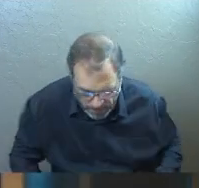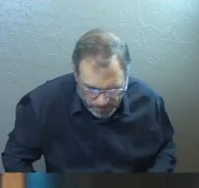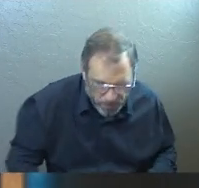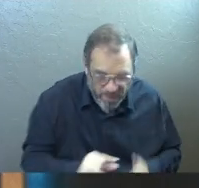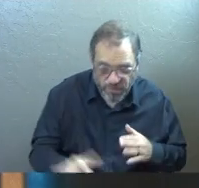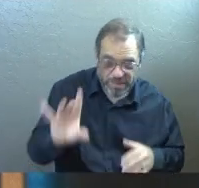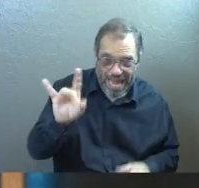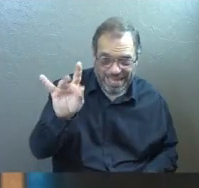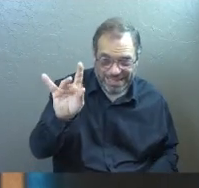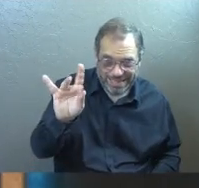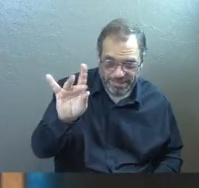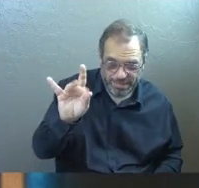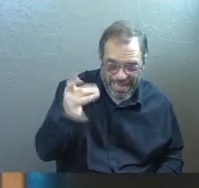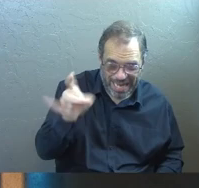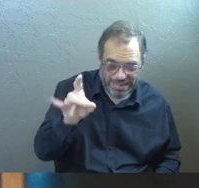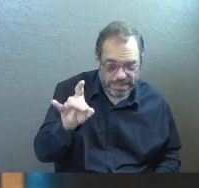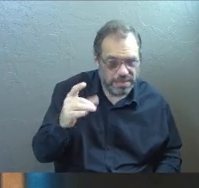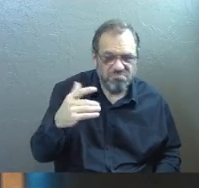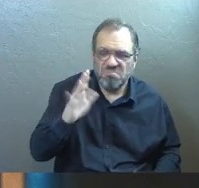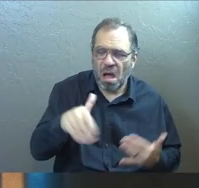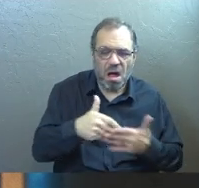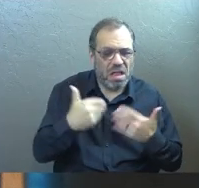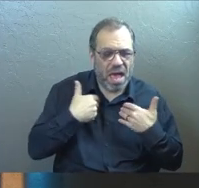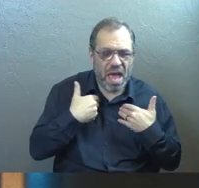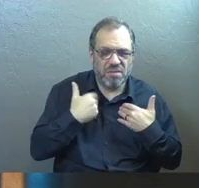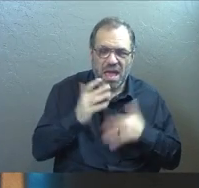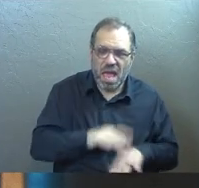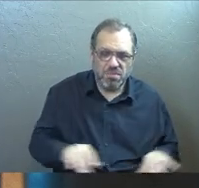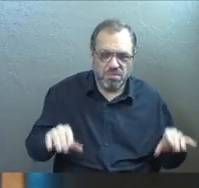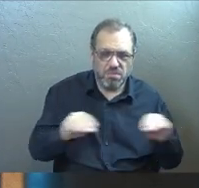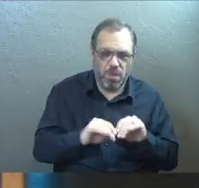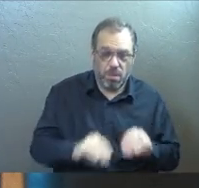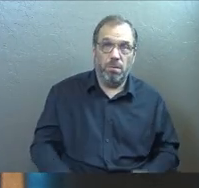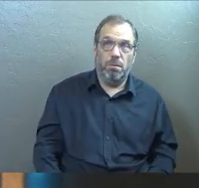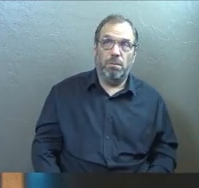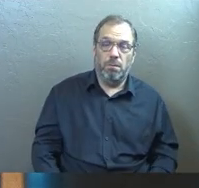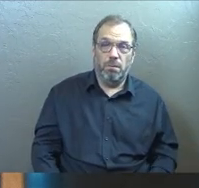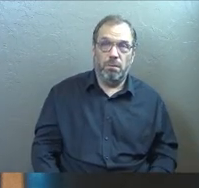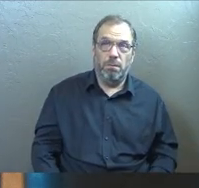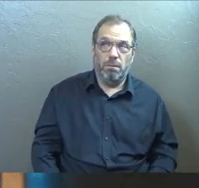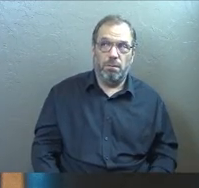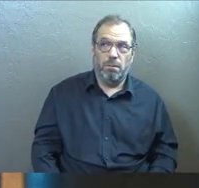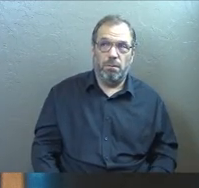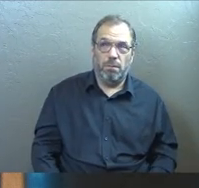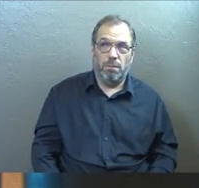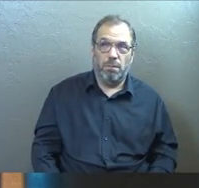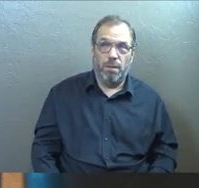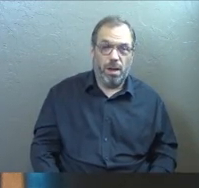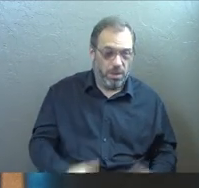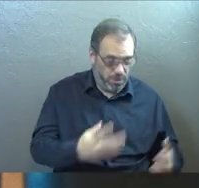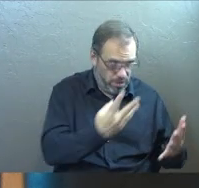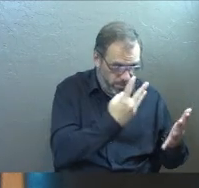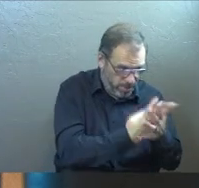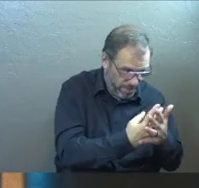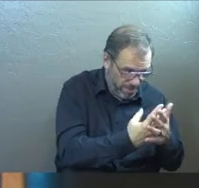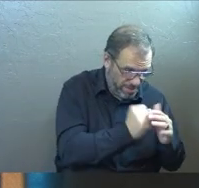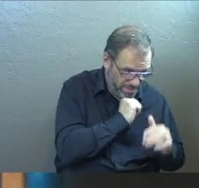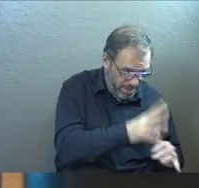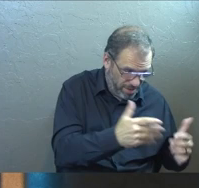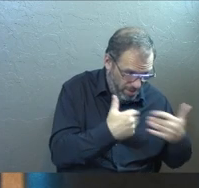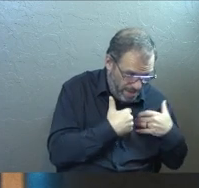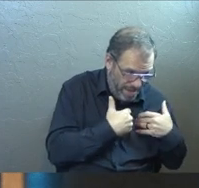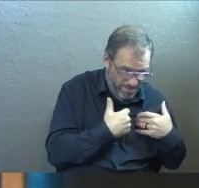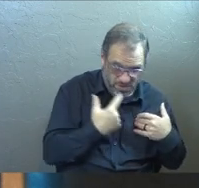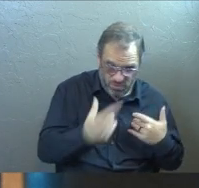Verse 18. At the moment, he says, I have all I need and more. What a great line. You're in the middle of prison with nothing,